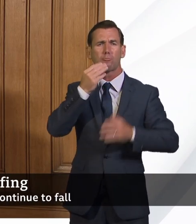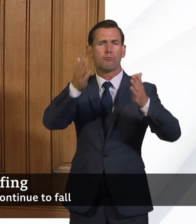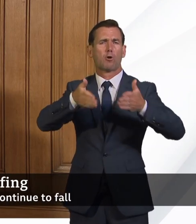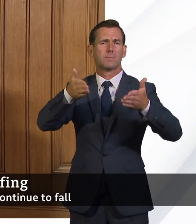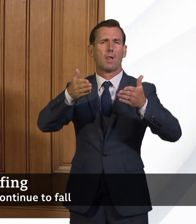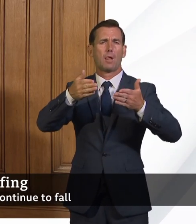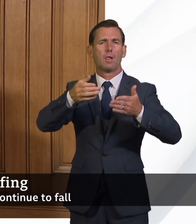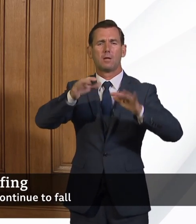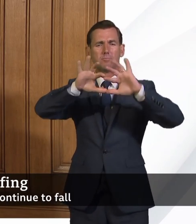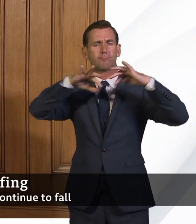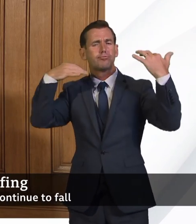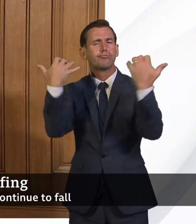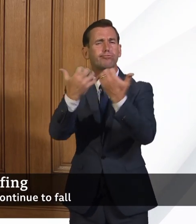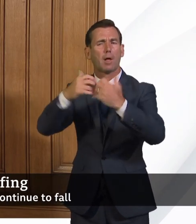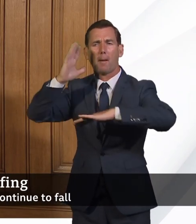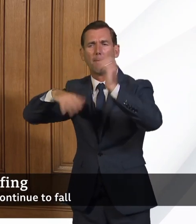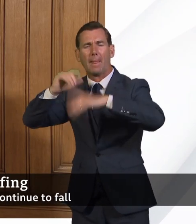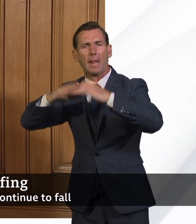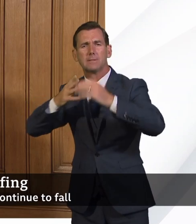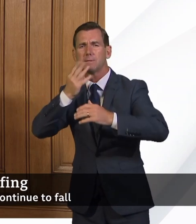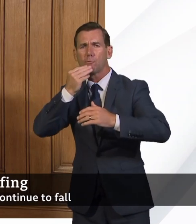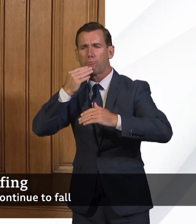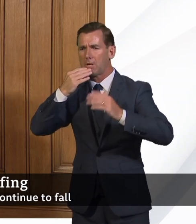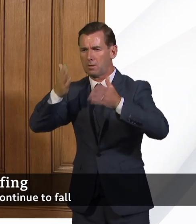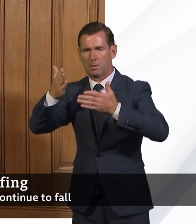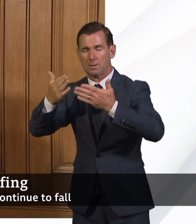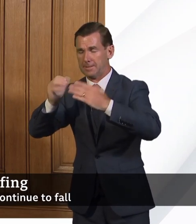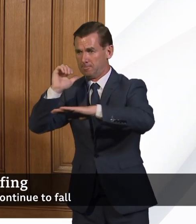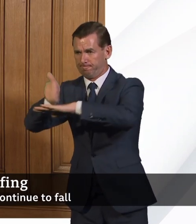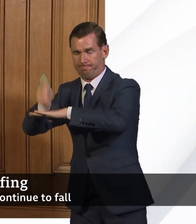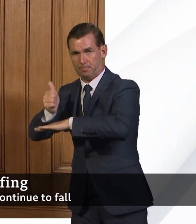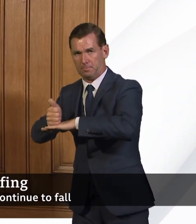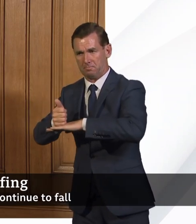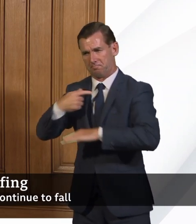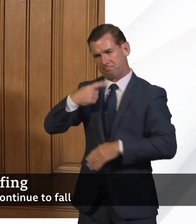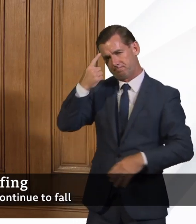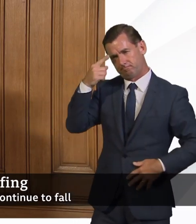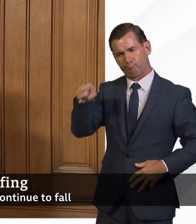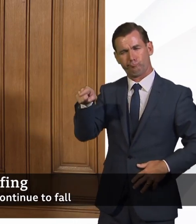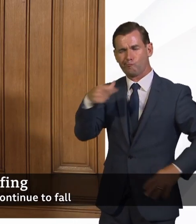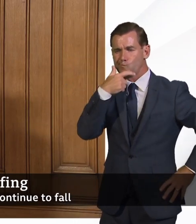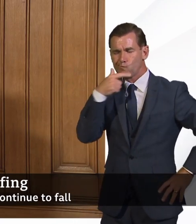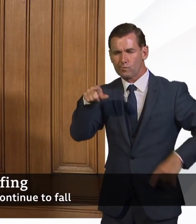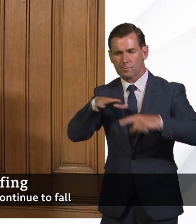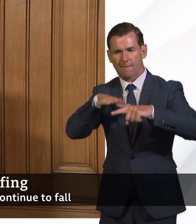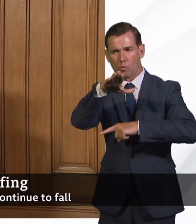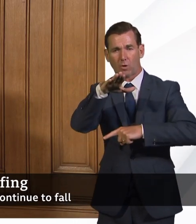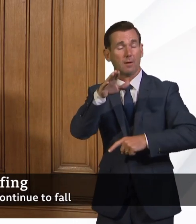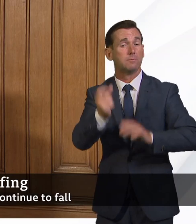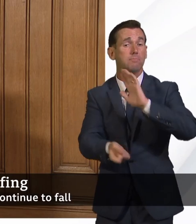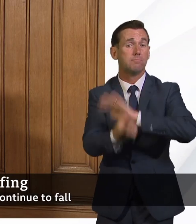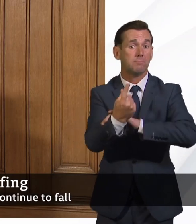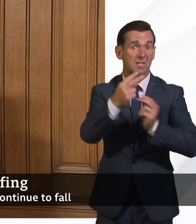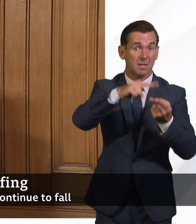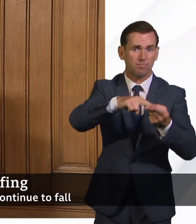in case we need them. And we're actively considering what we need to do with those going forward, to ensure that if there is a second